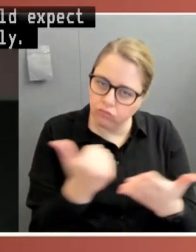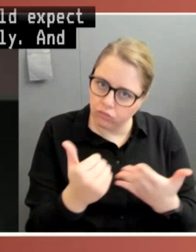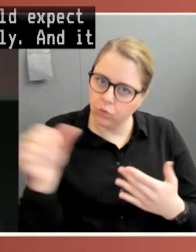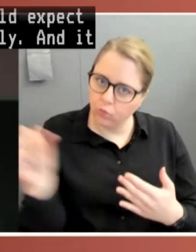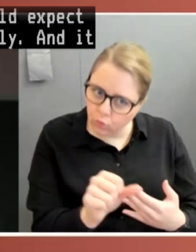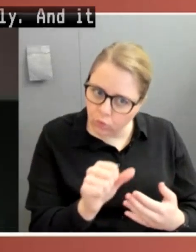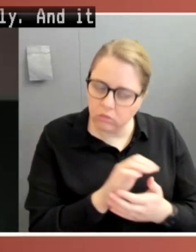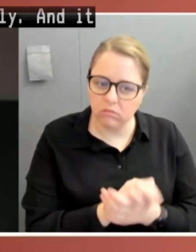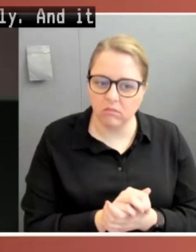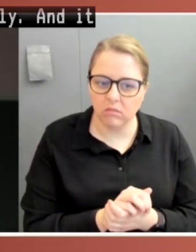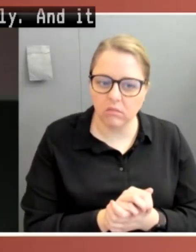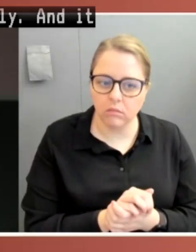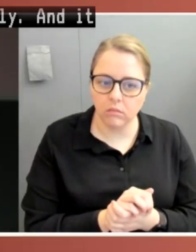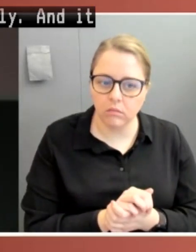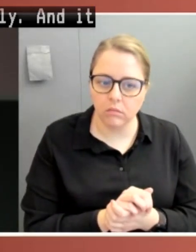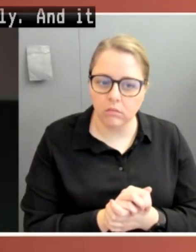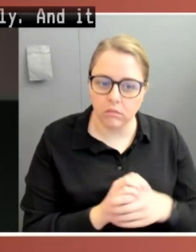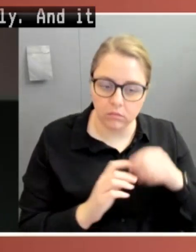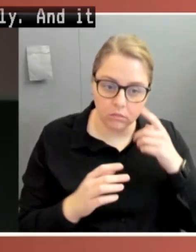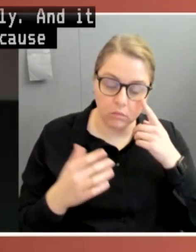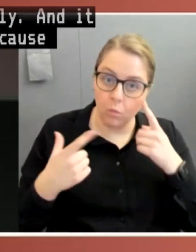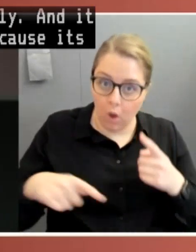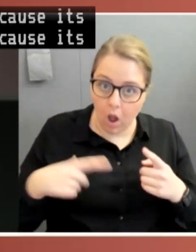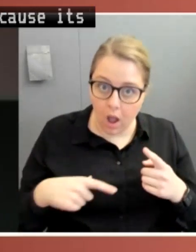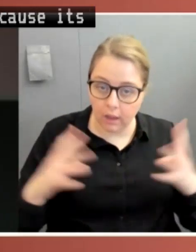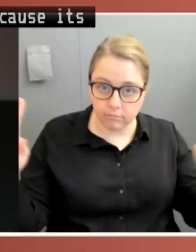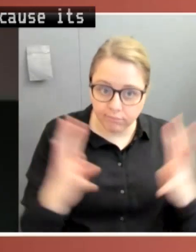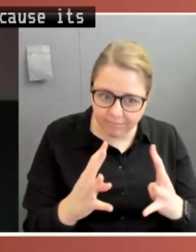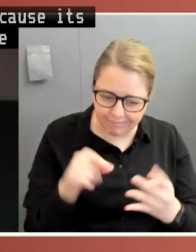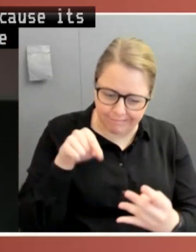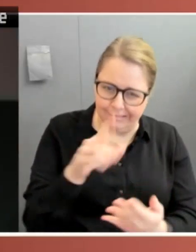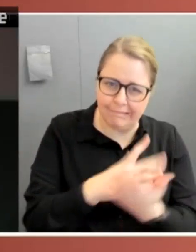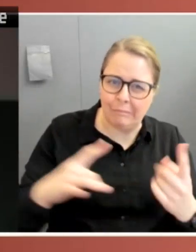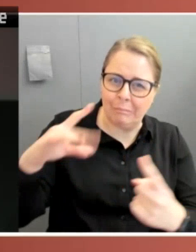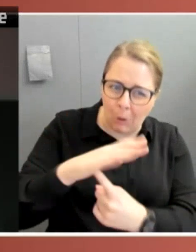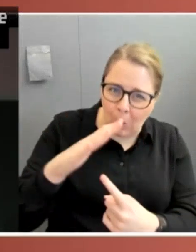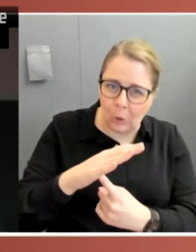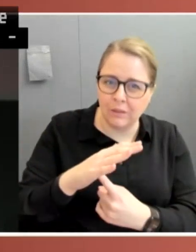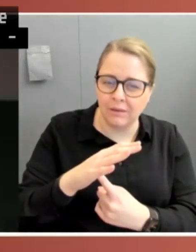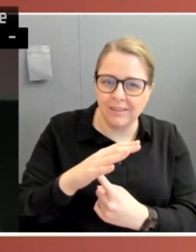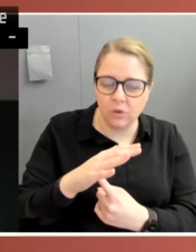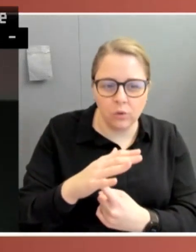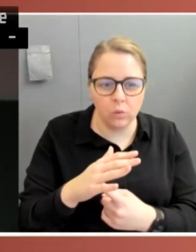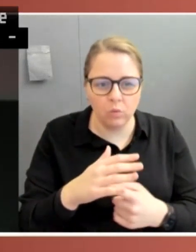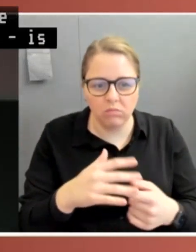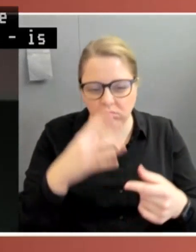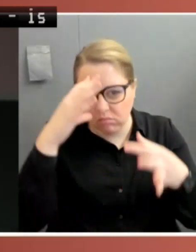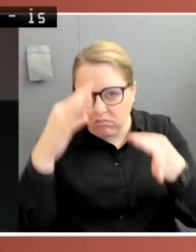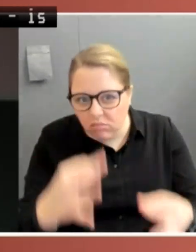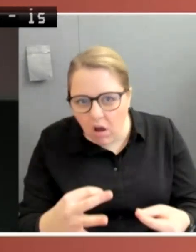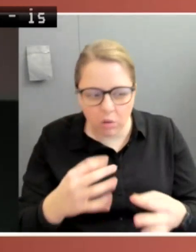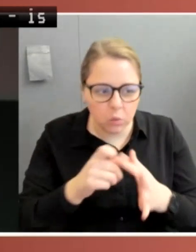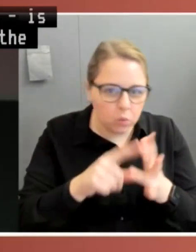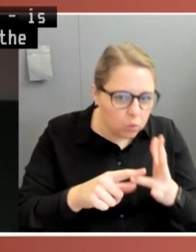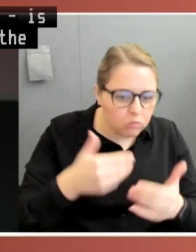regularity of meeting, the visibility of its meetings is critical for underpinning the legitimacy and source of authority in government.